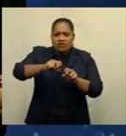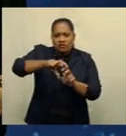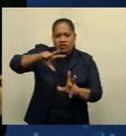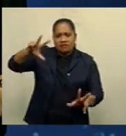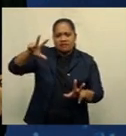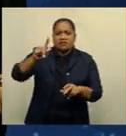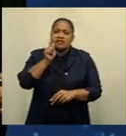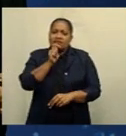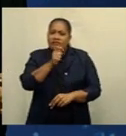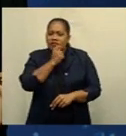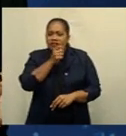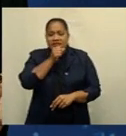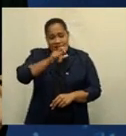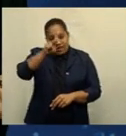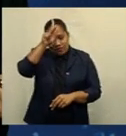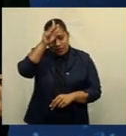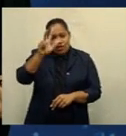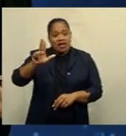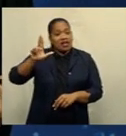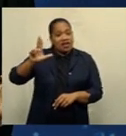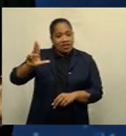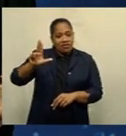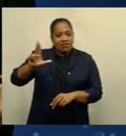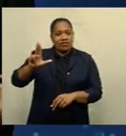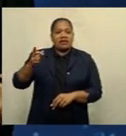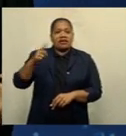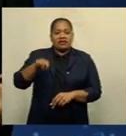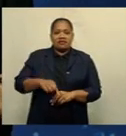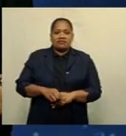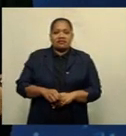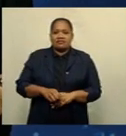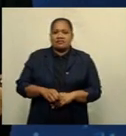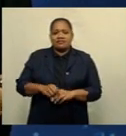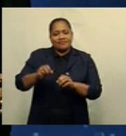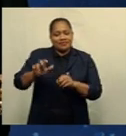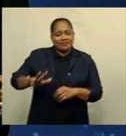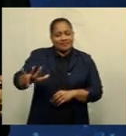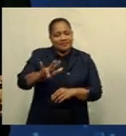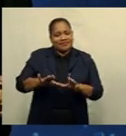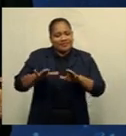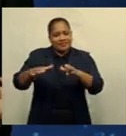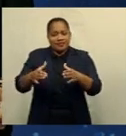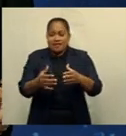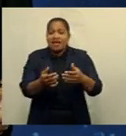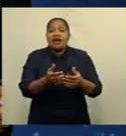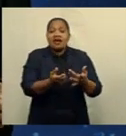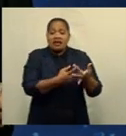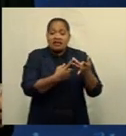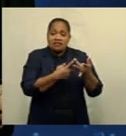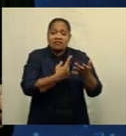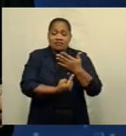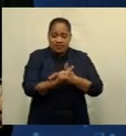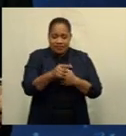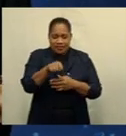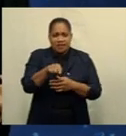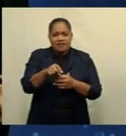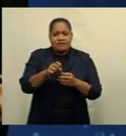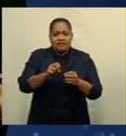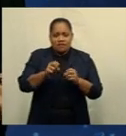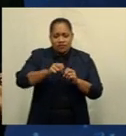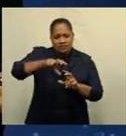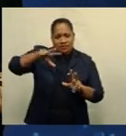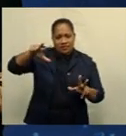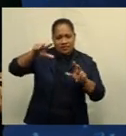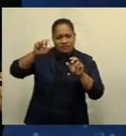Lau and Lomai Viti group fine apart from afternoon or evening showers over rest of Vanwalevu. Sunday will be fine apart from brief